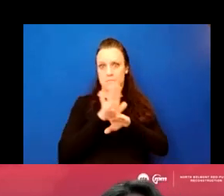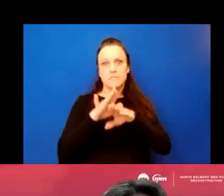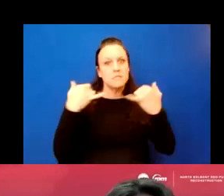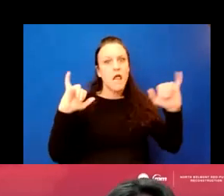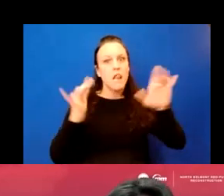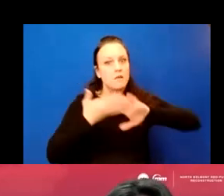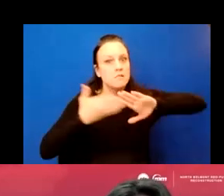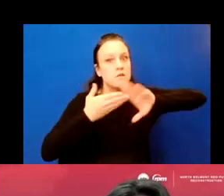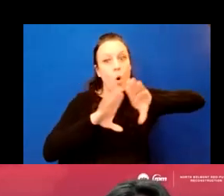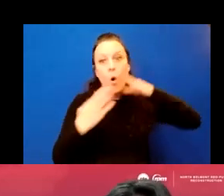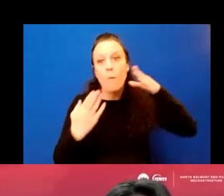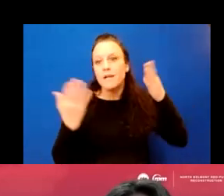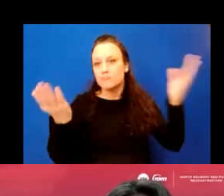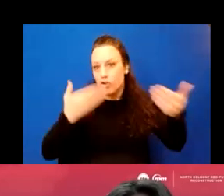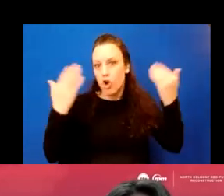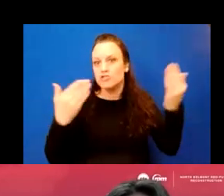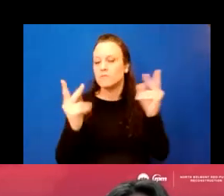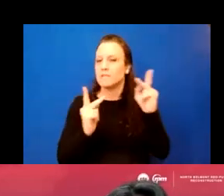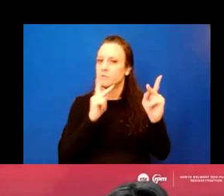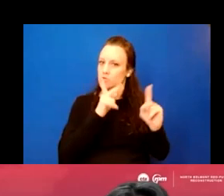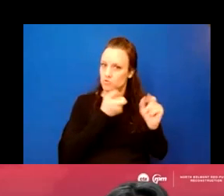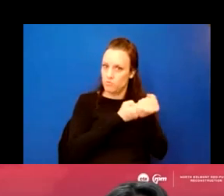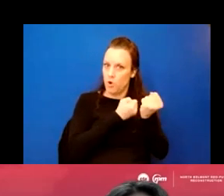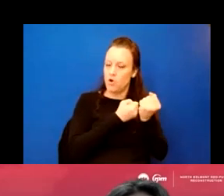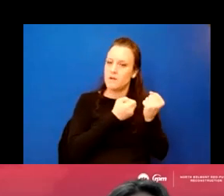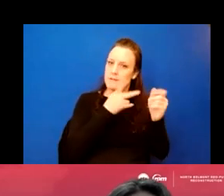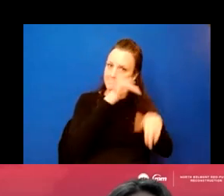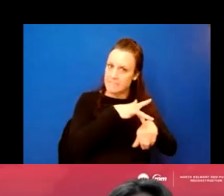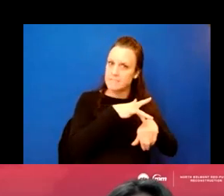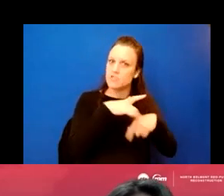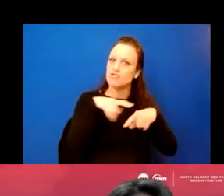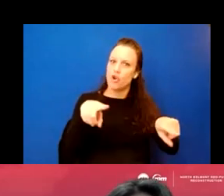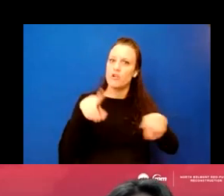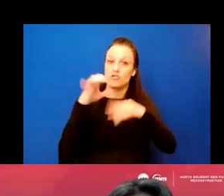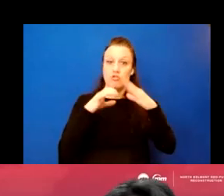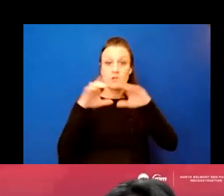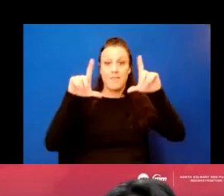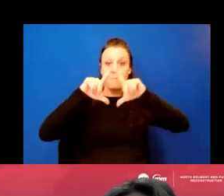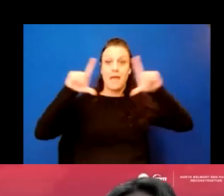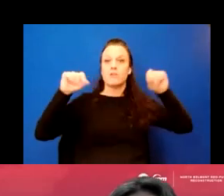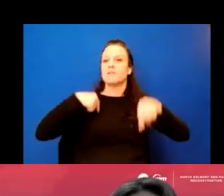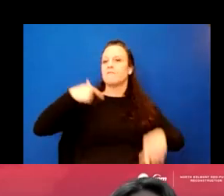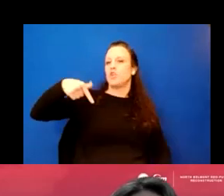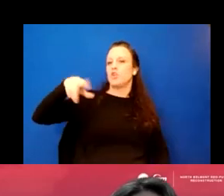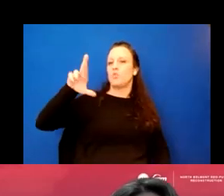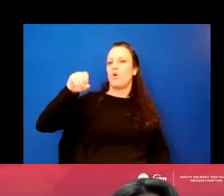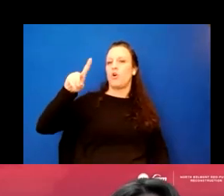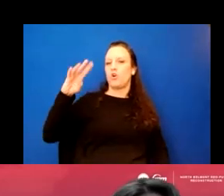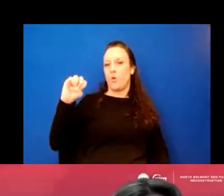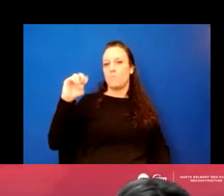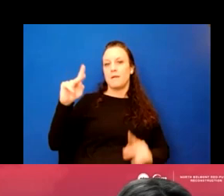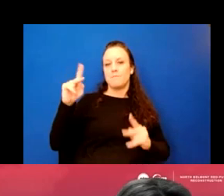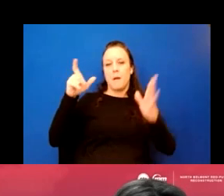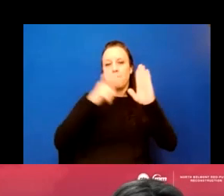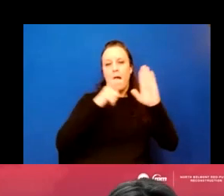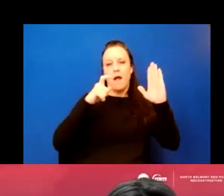encouraging people to support them and visit them during construction. Those banners have a QR code that people can scan,